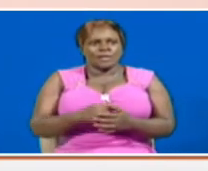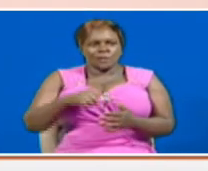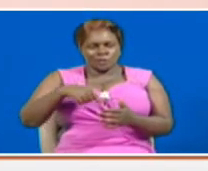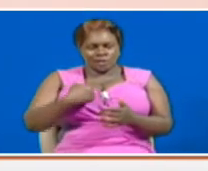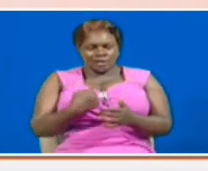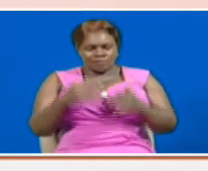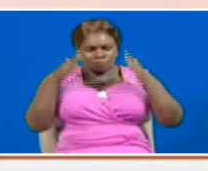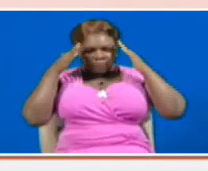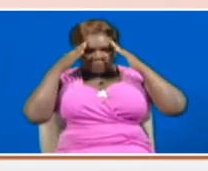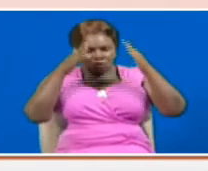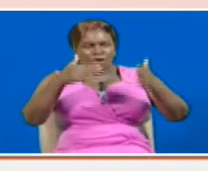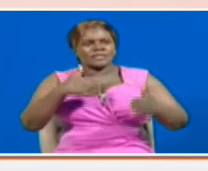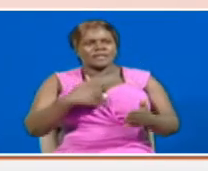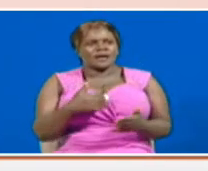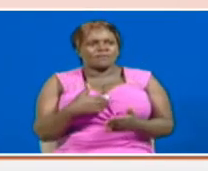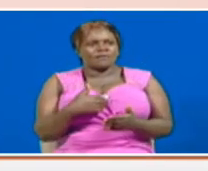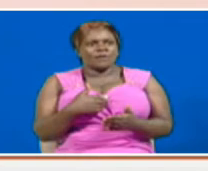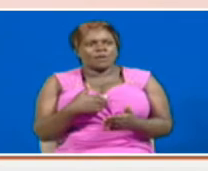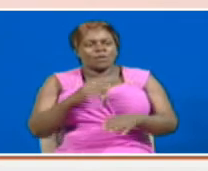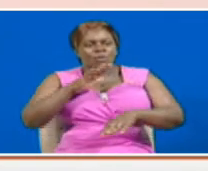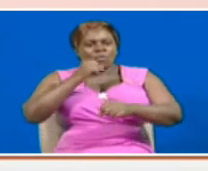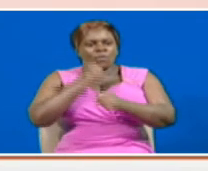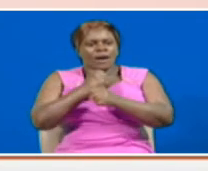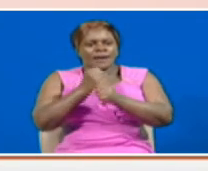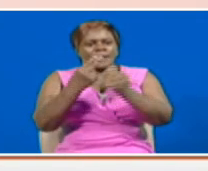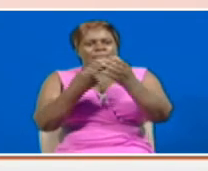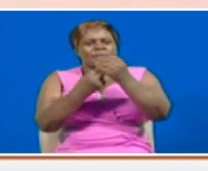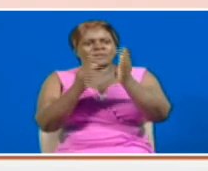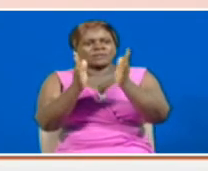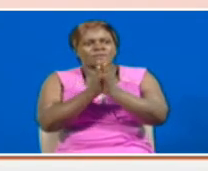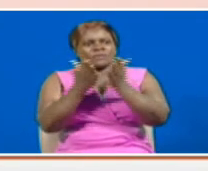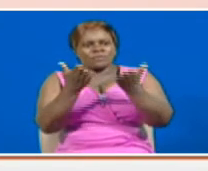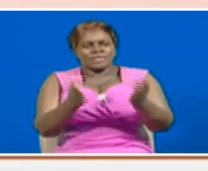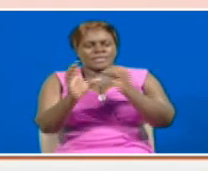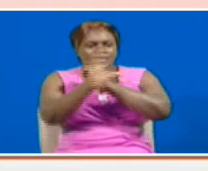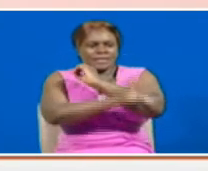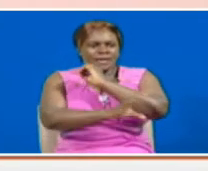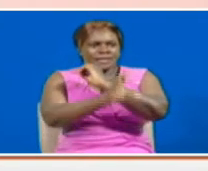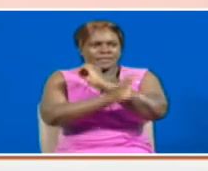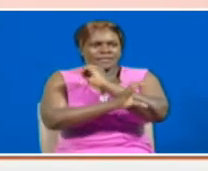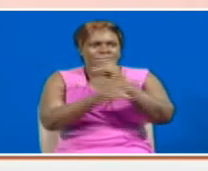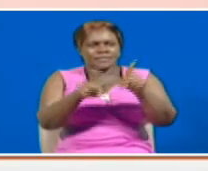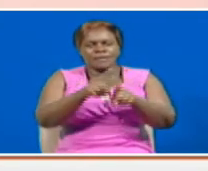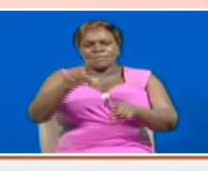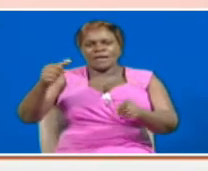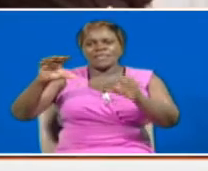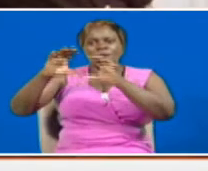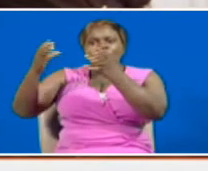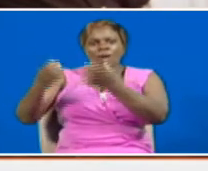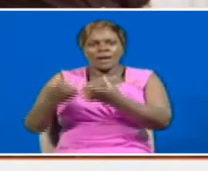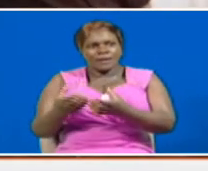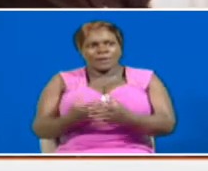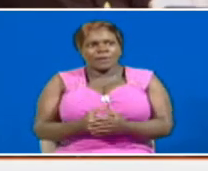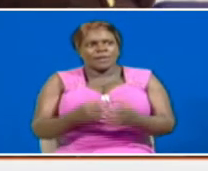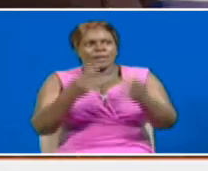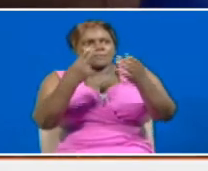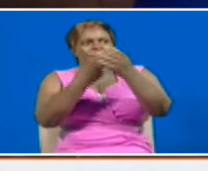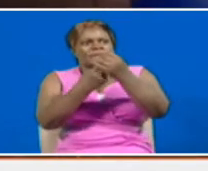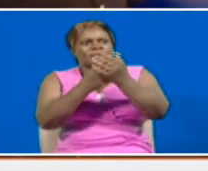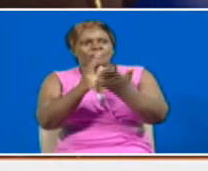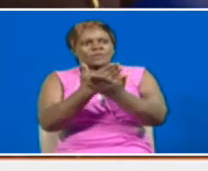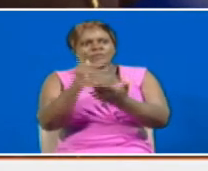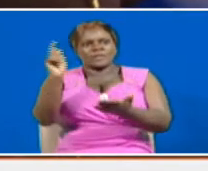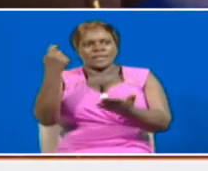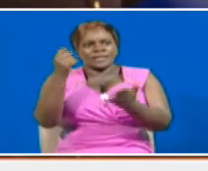very keen at Meta to work in partnership with this great country and of course others around the world. The partnership between